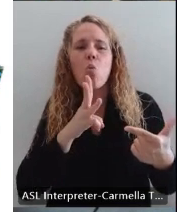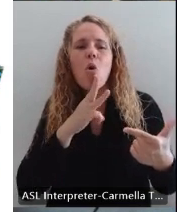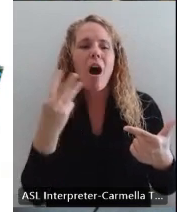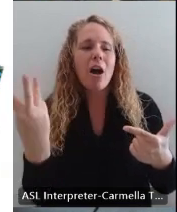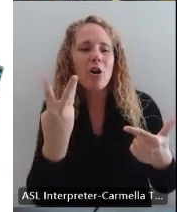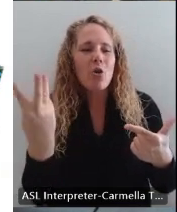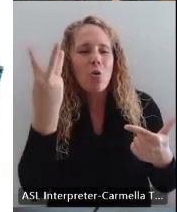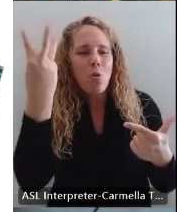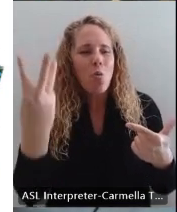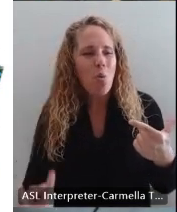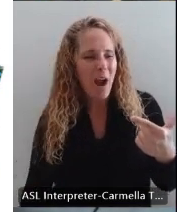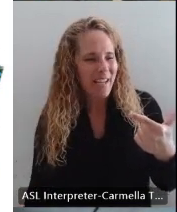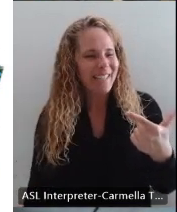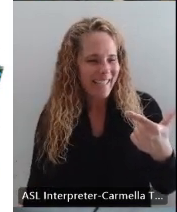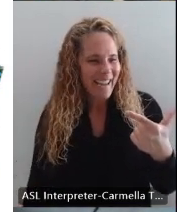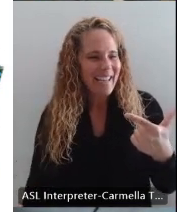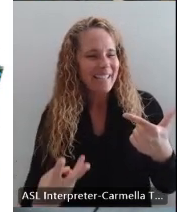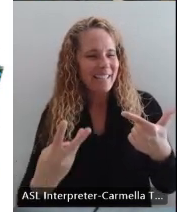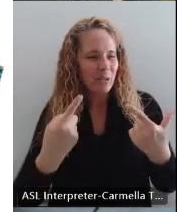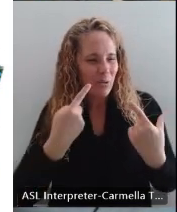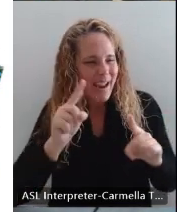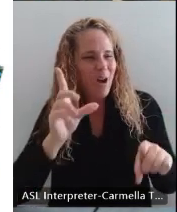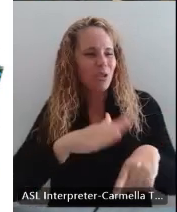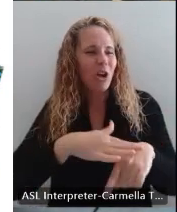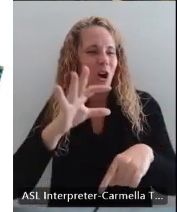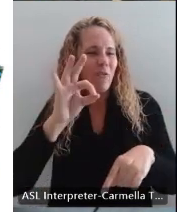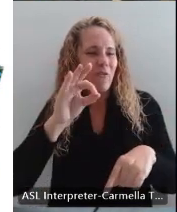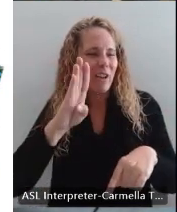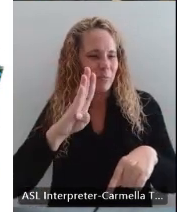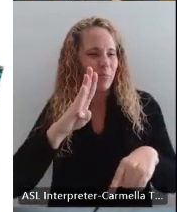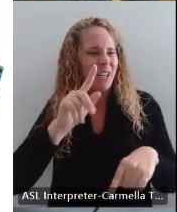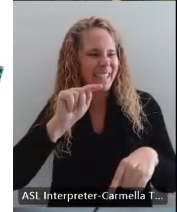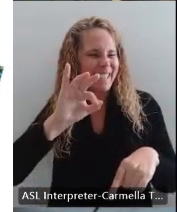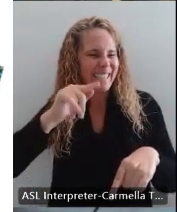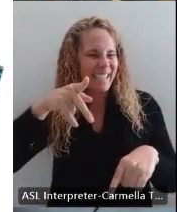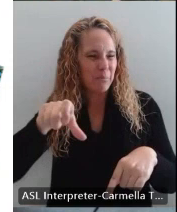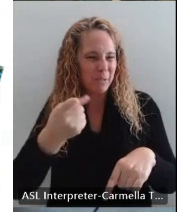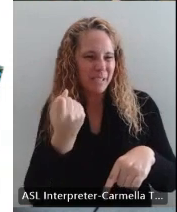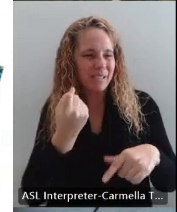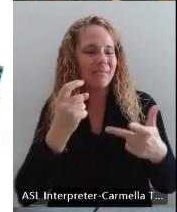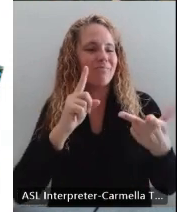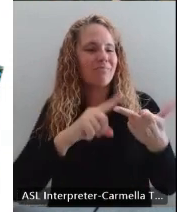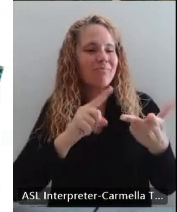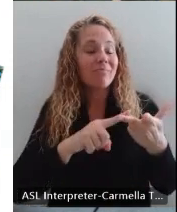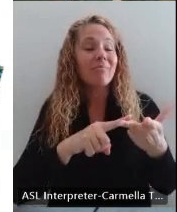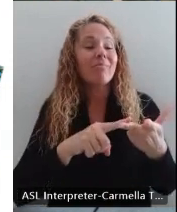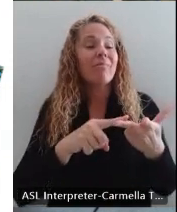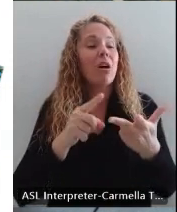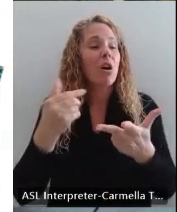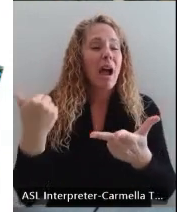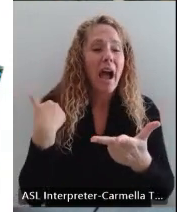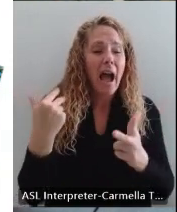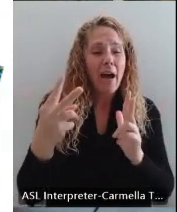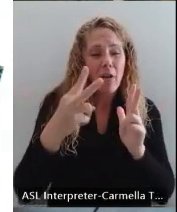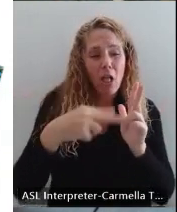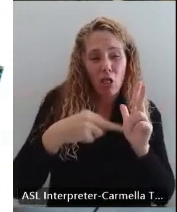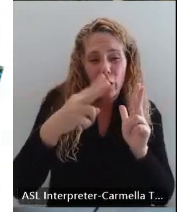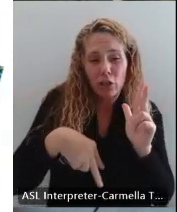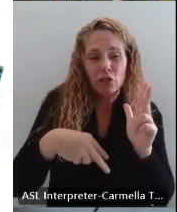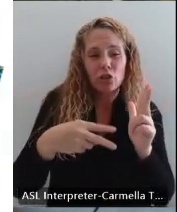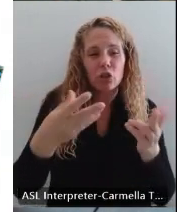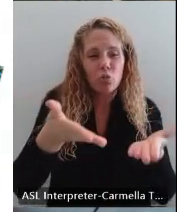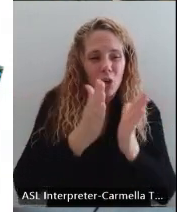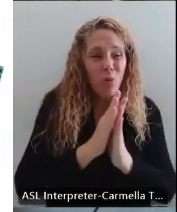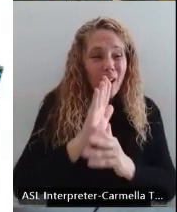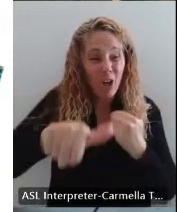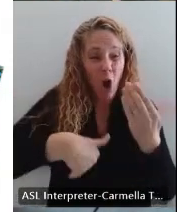water tips on Facebook. We have literature requests. All the publications you see